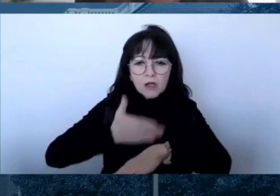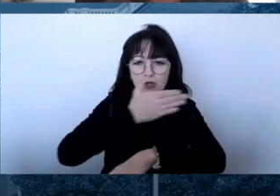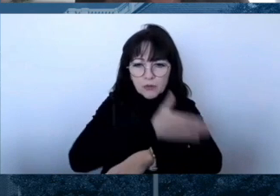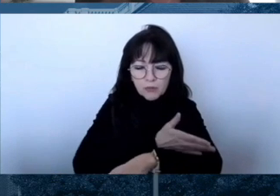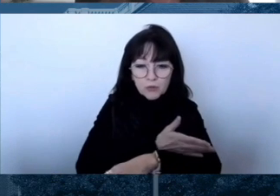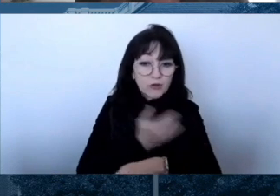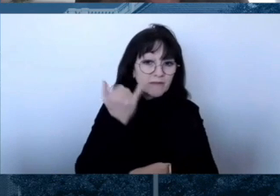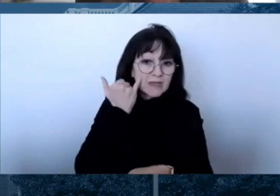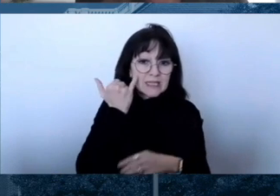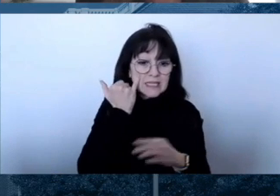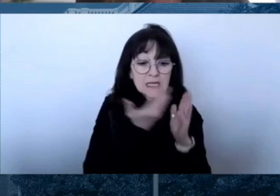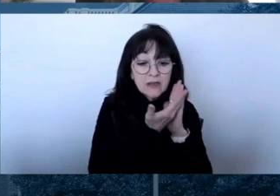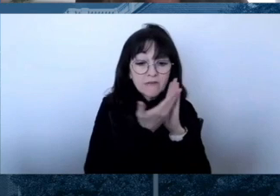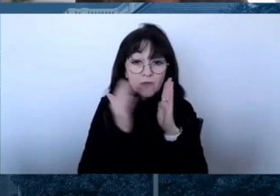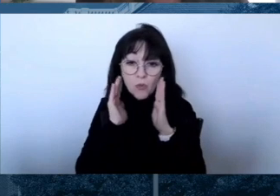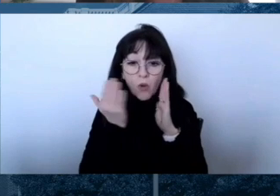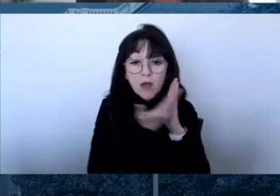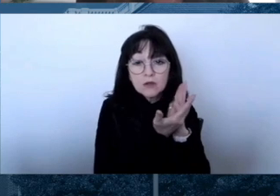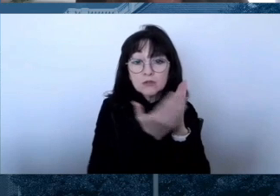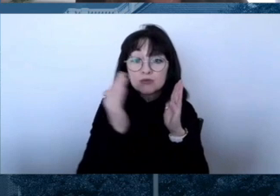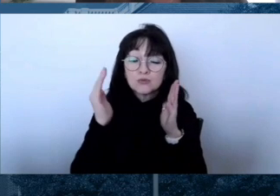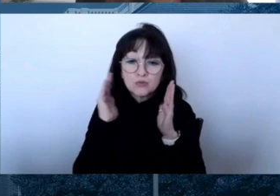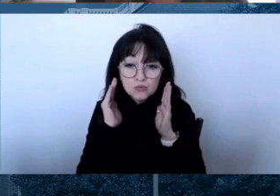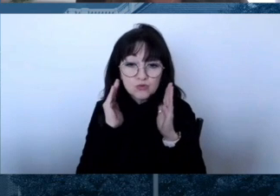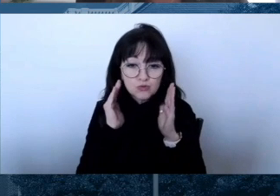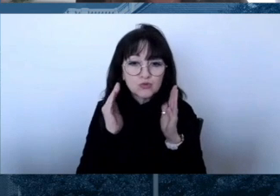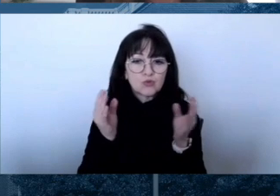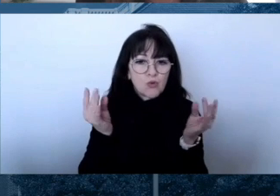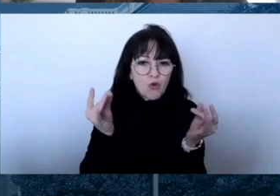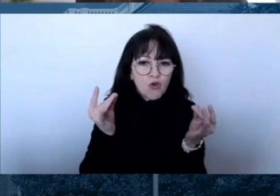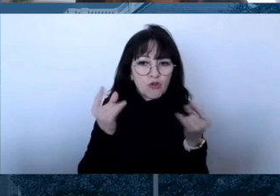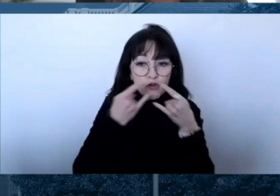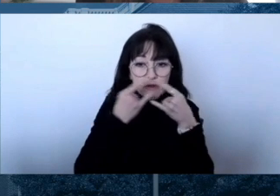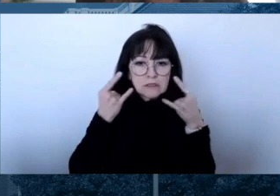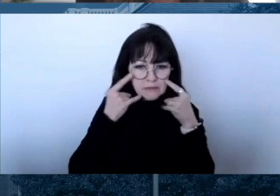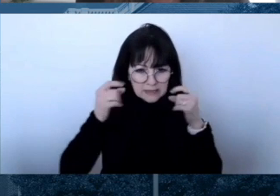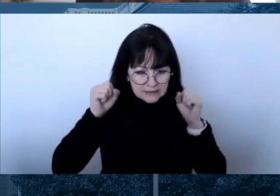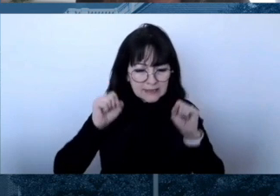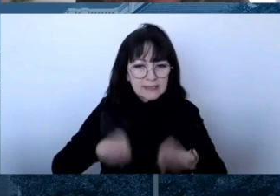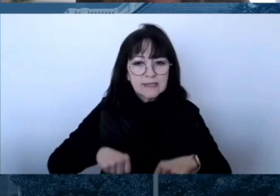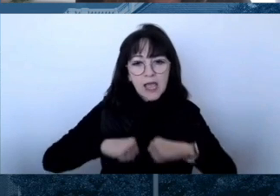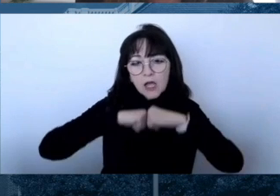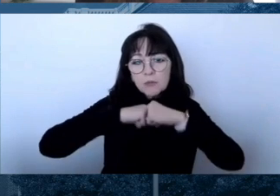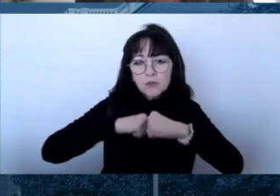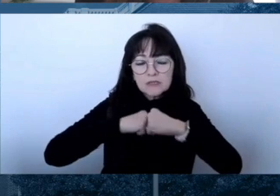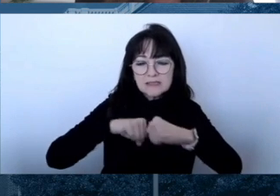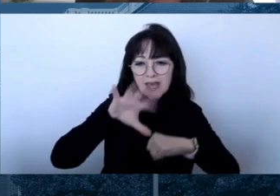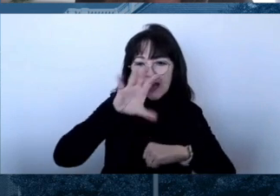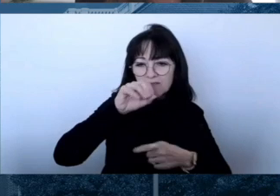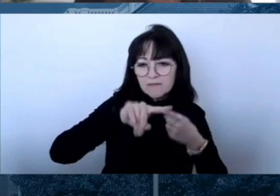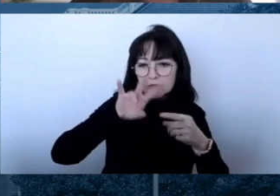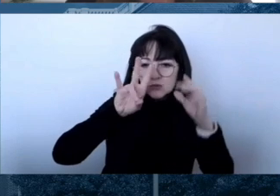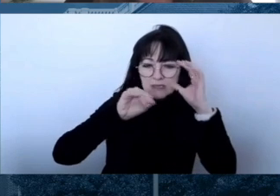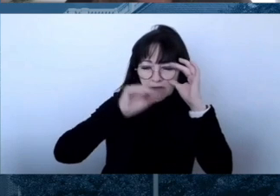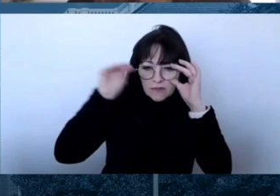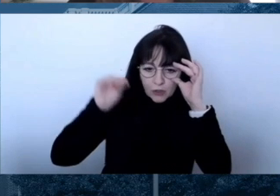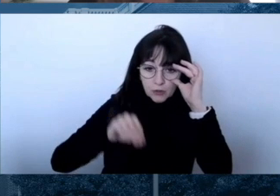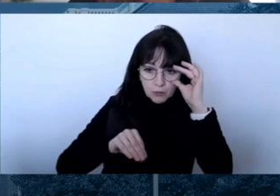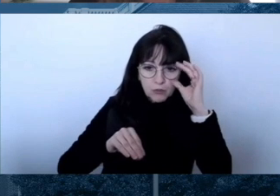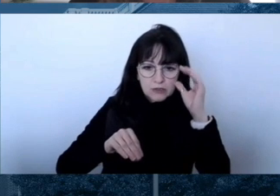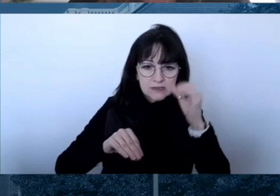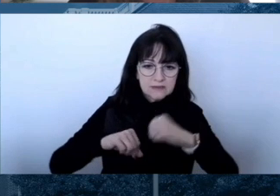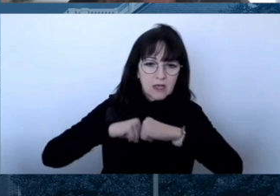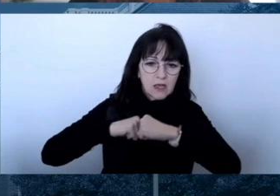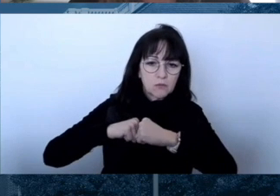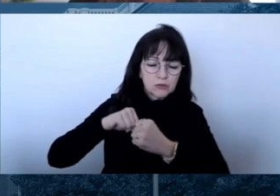can block 50 to 70 percent of fine droplets and particles. Let's turn to another area where we've